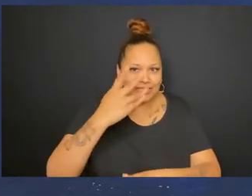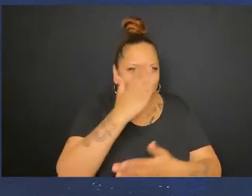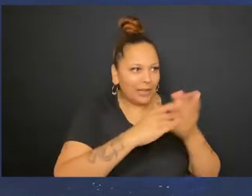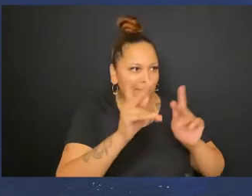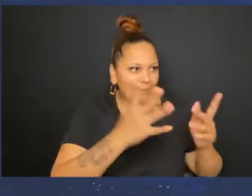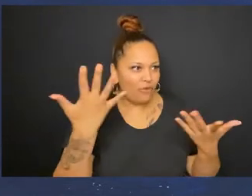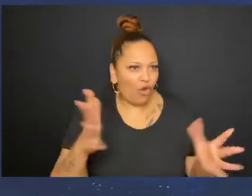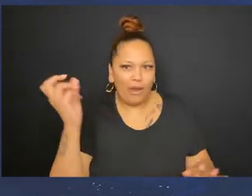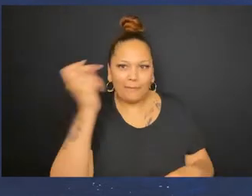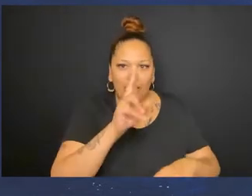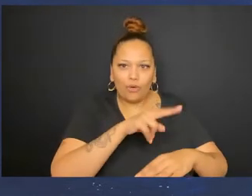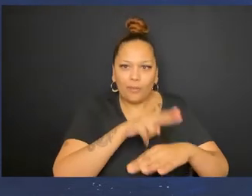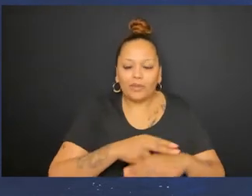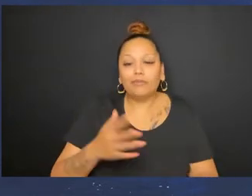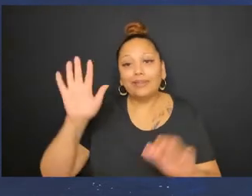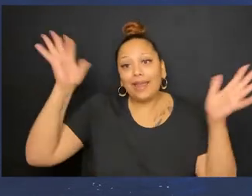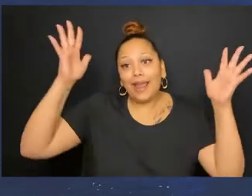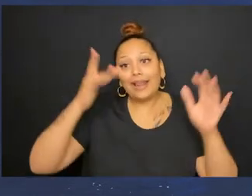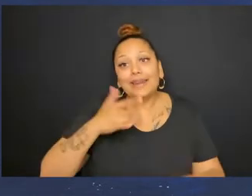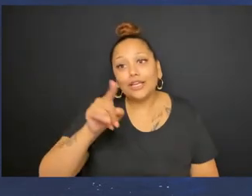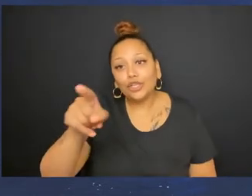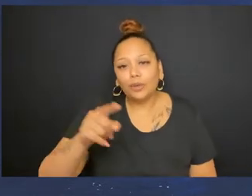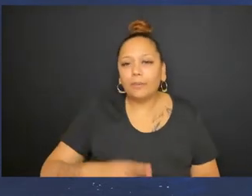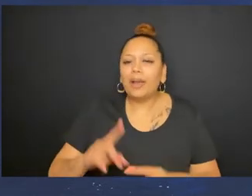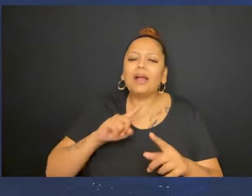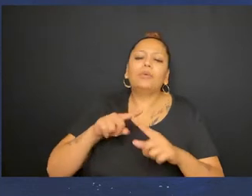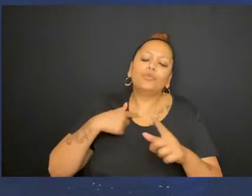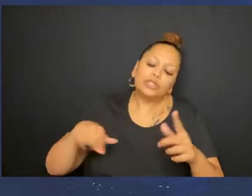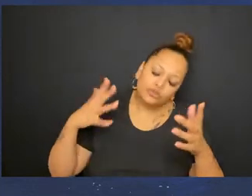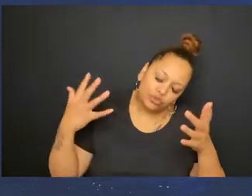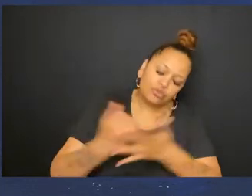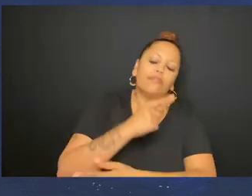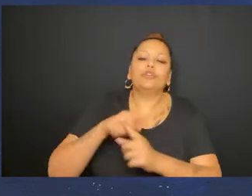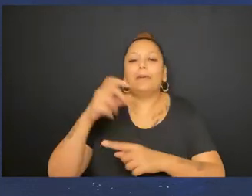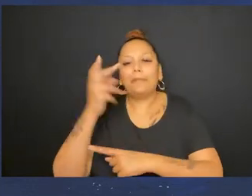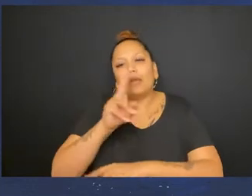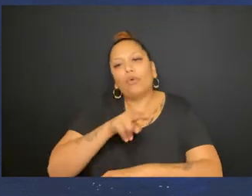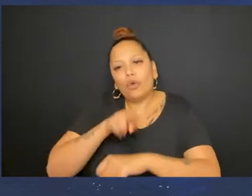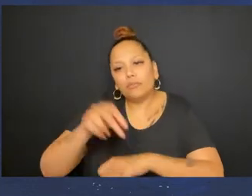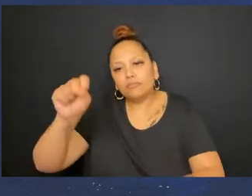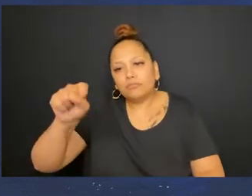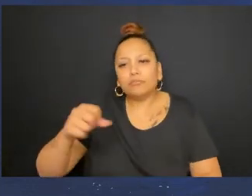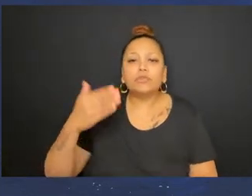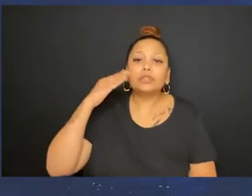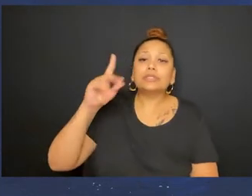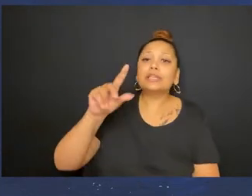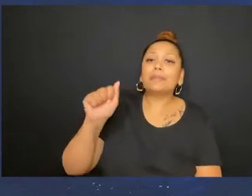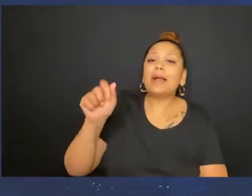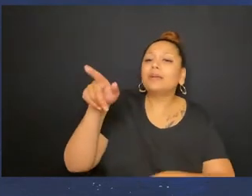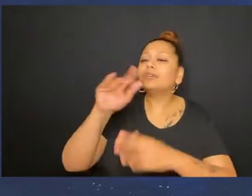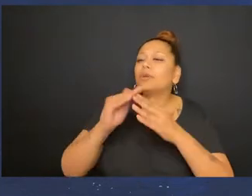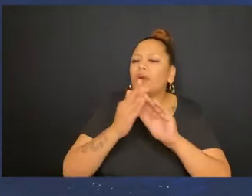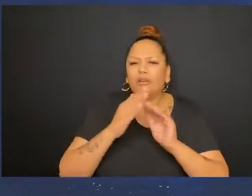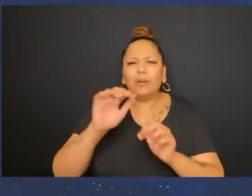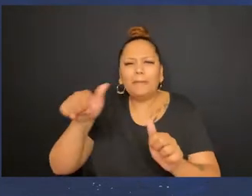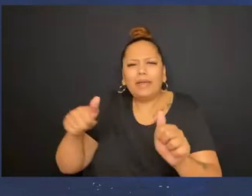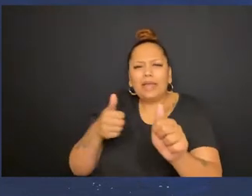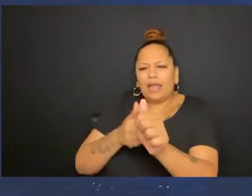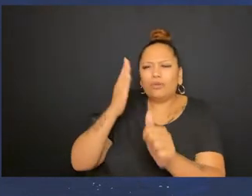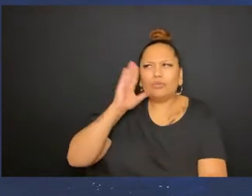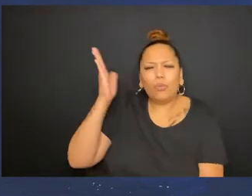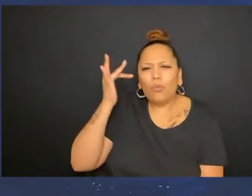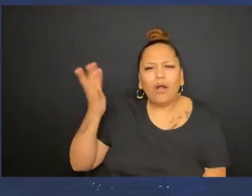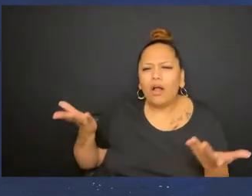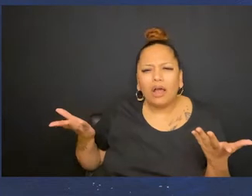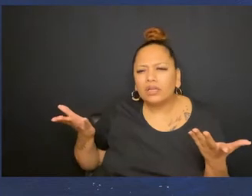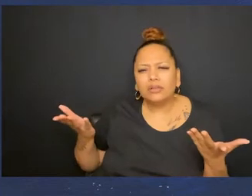we've seen. Some people already have gotten back to normal. Yay, lucky you. But we all deserve to be able to get back to normal. And I don't know why the